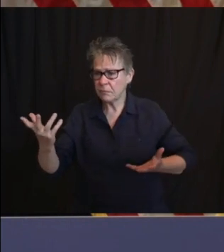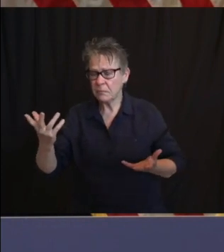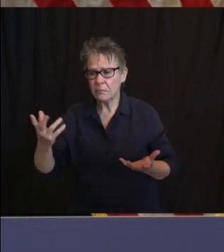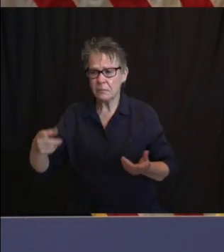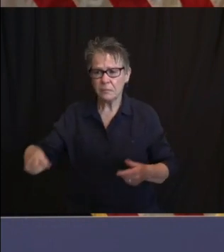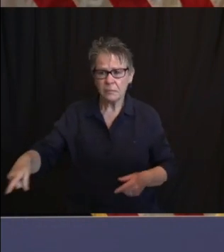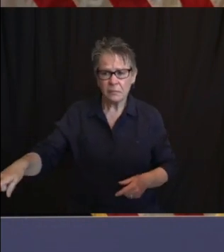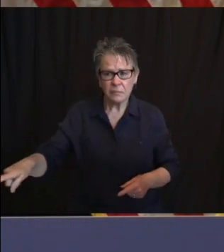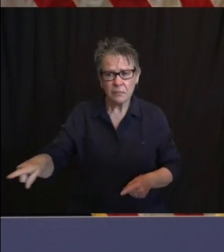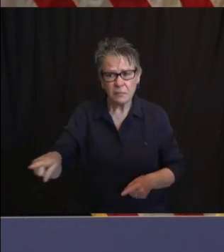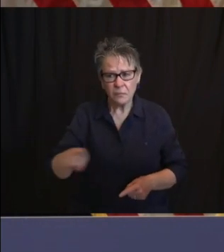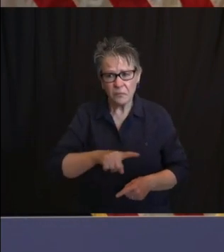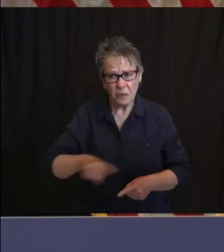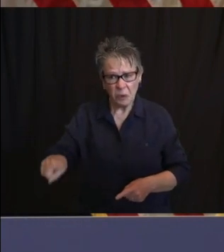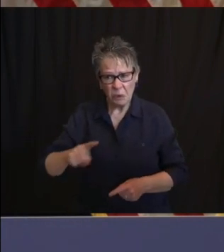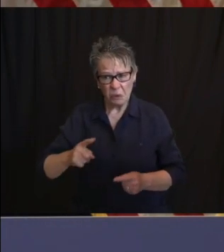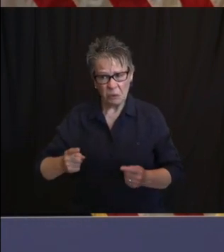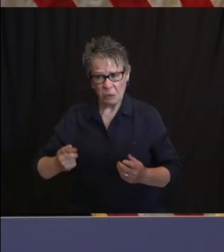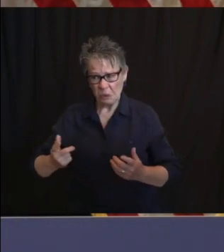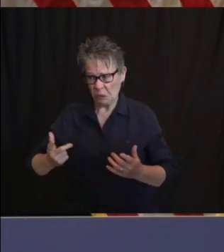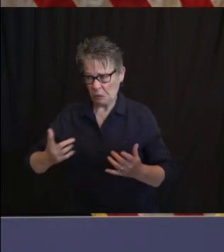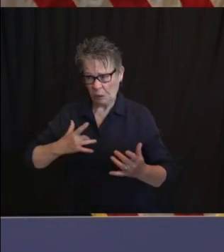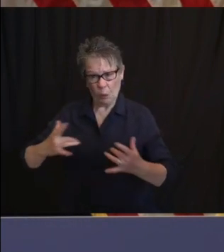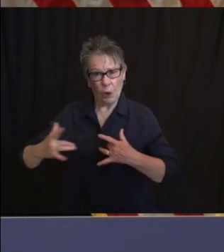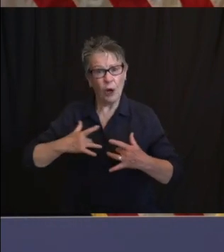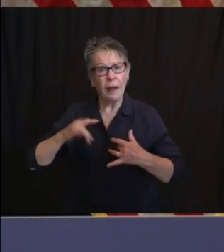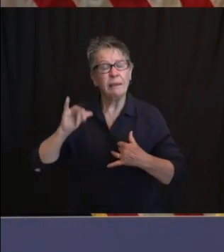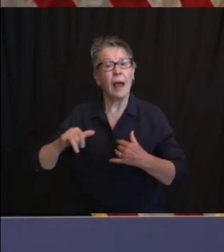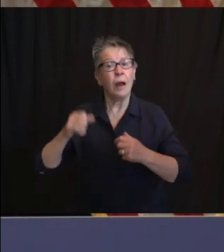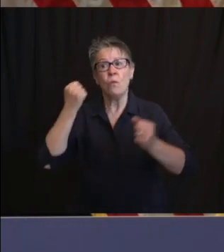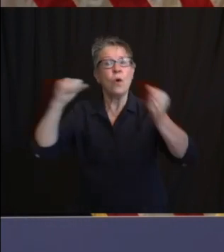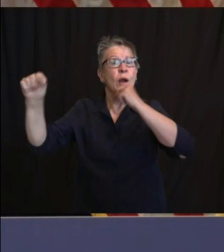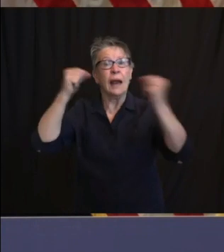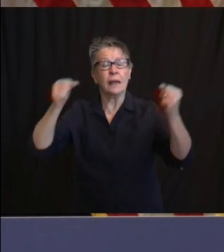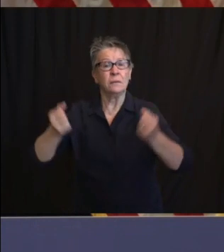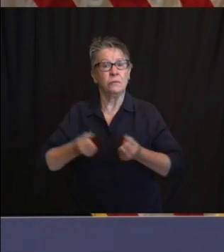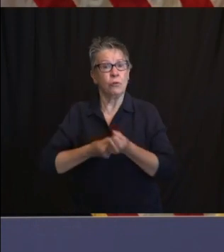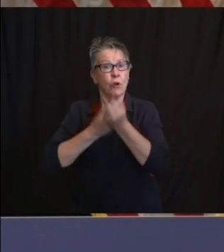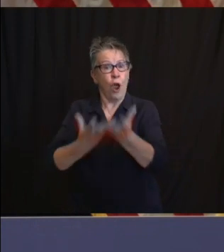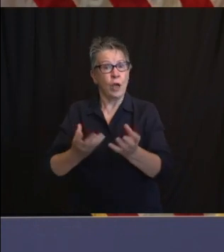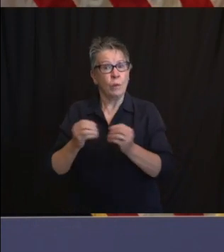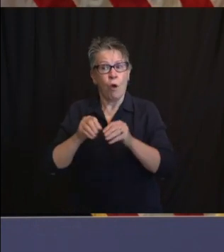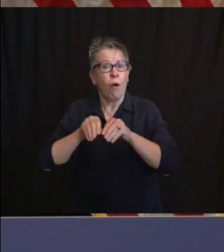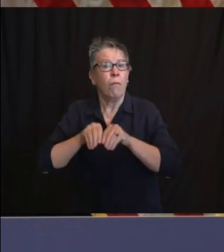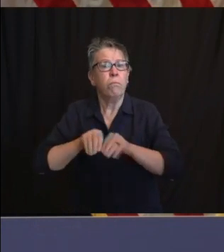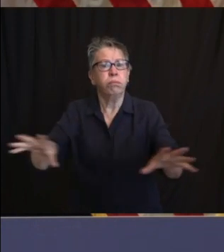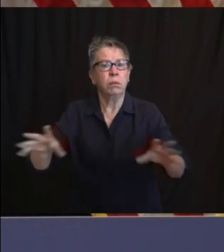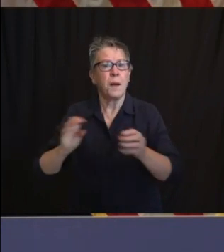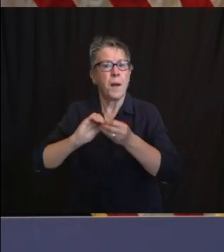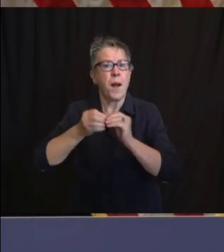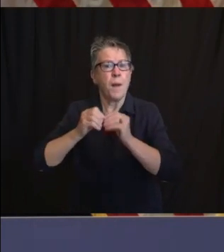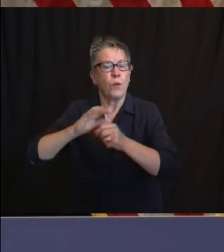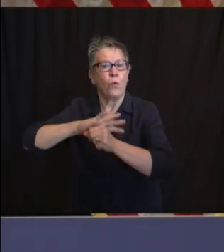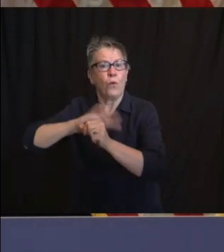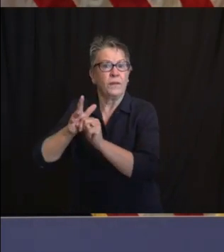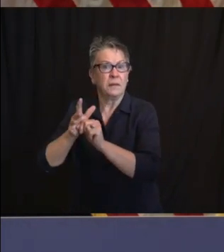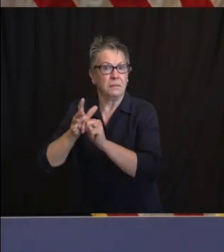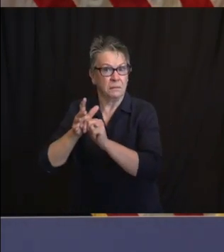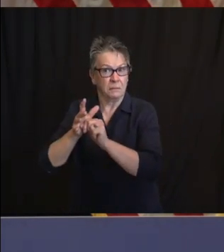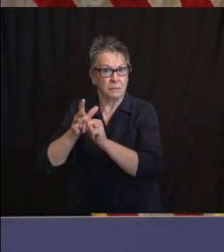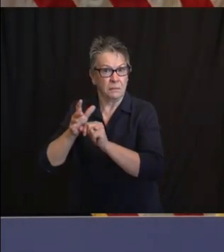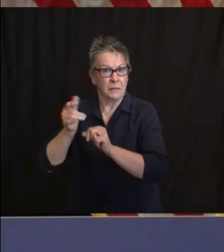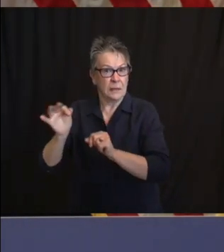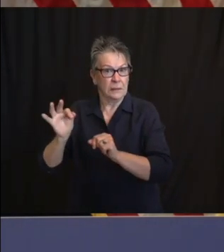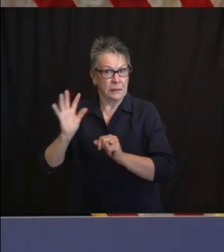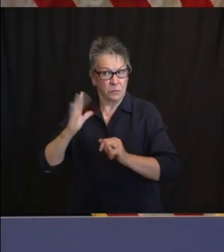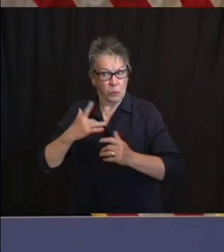That's one thing I hear a lot of people concerned about. Do you have specific data for what makes all today's announcements safe? And what does this mean